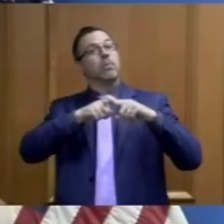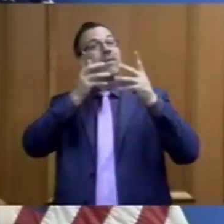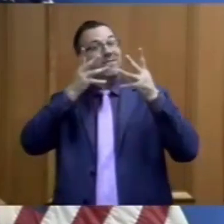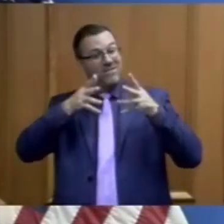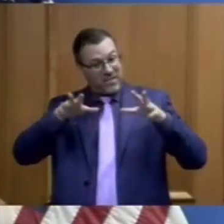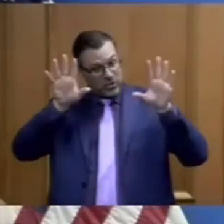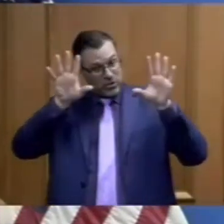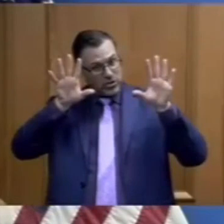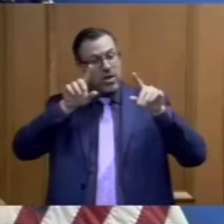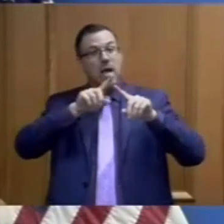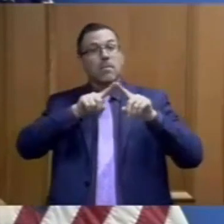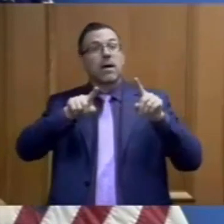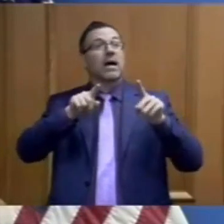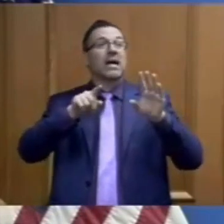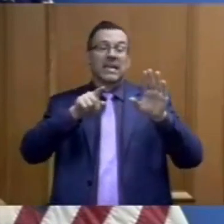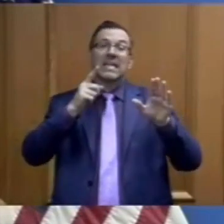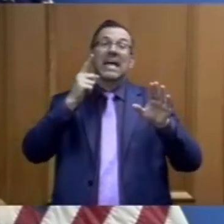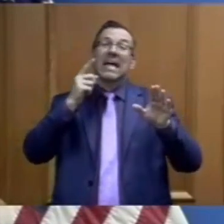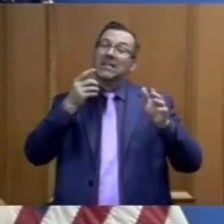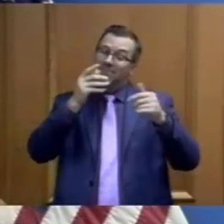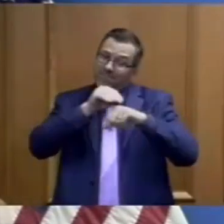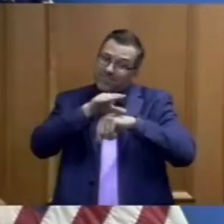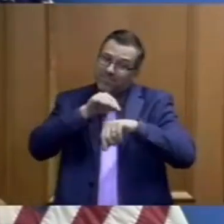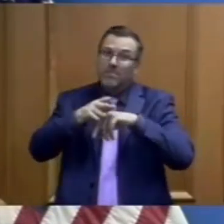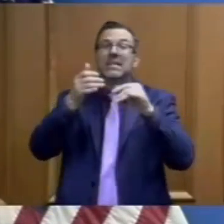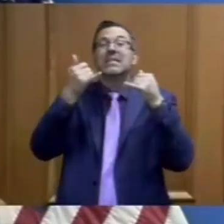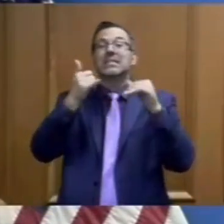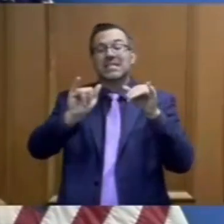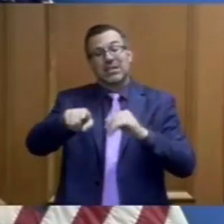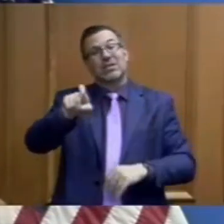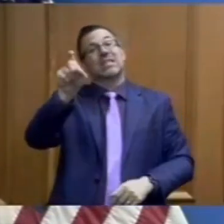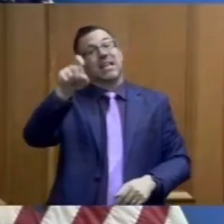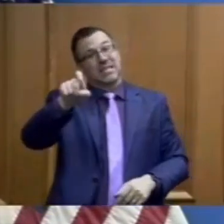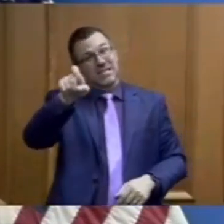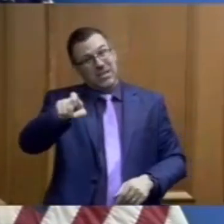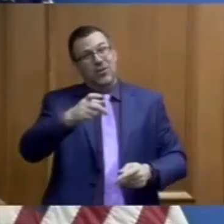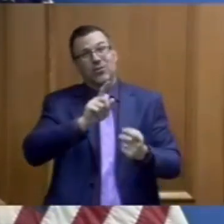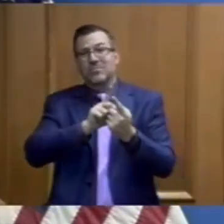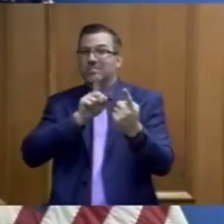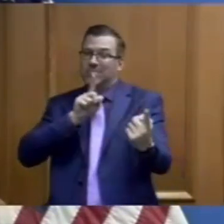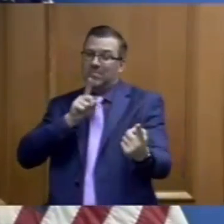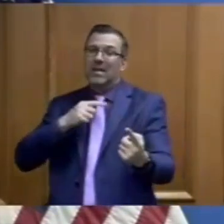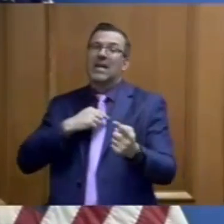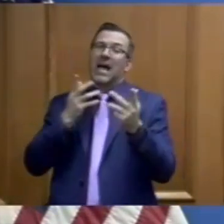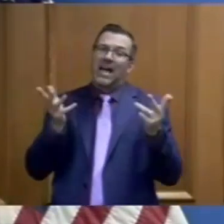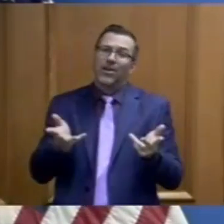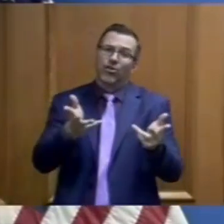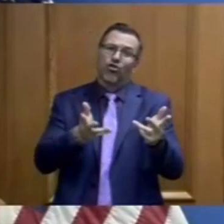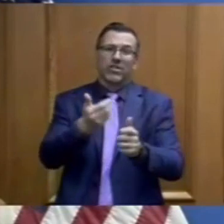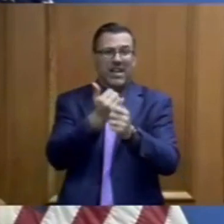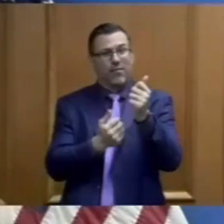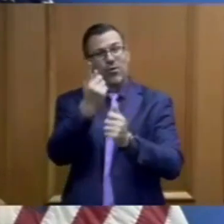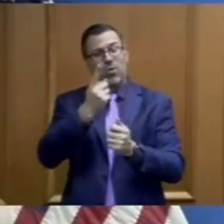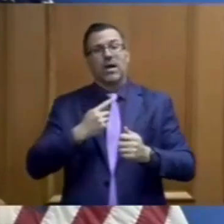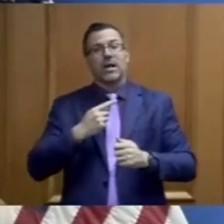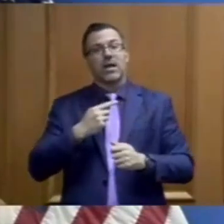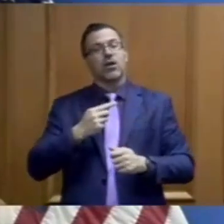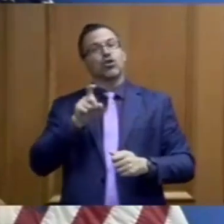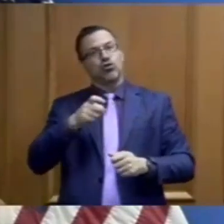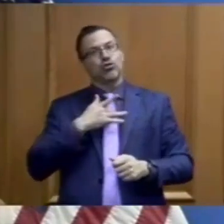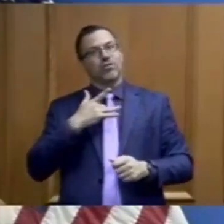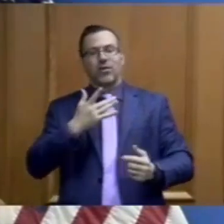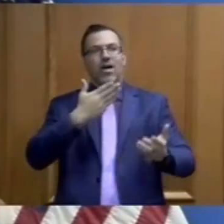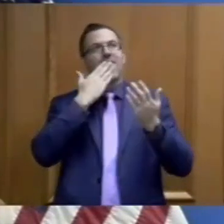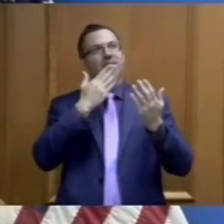as something that is necessary for all of us to participate in. So I encourage every one of us we have much to be grateful for